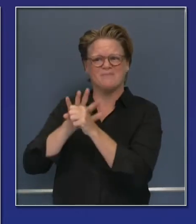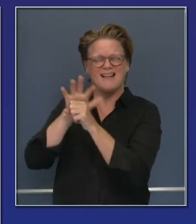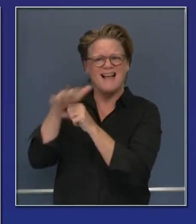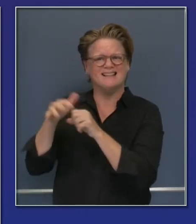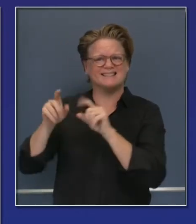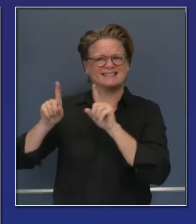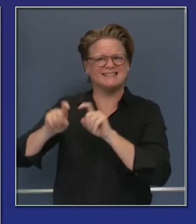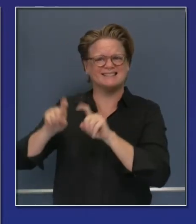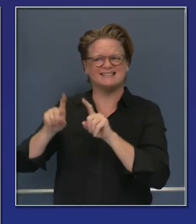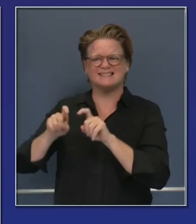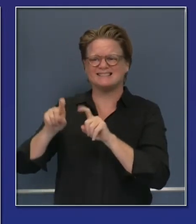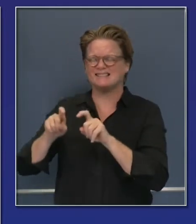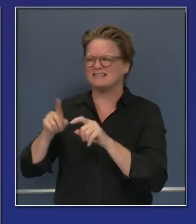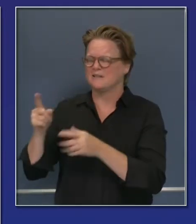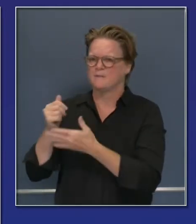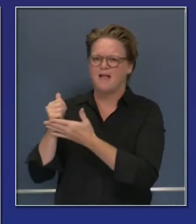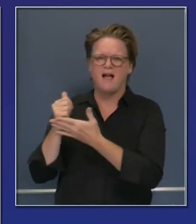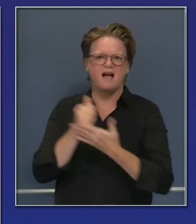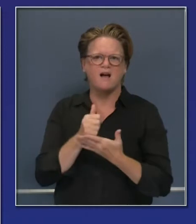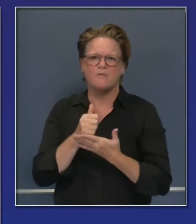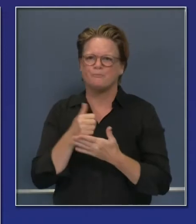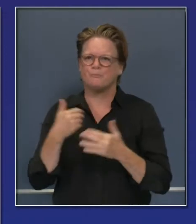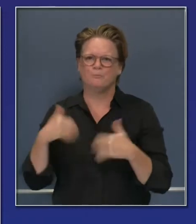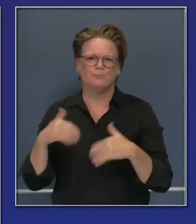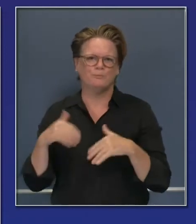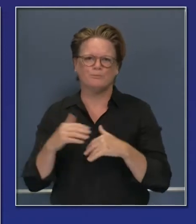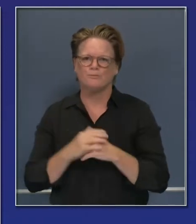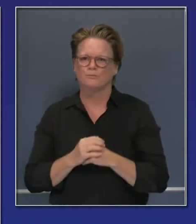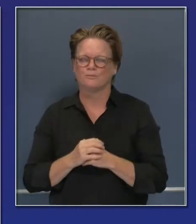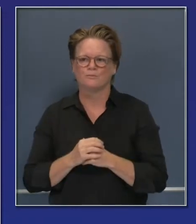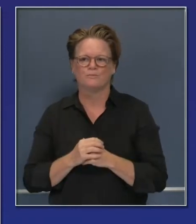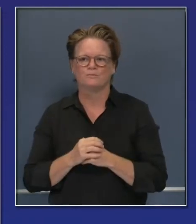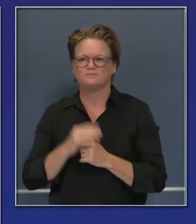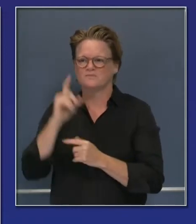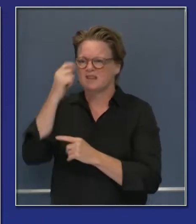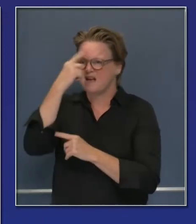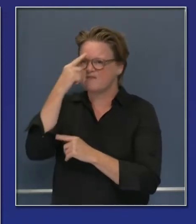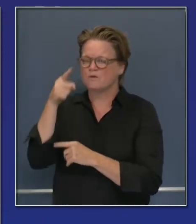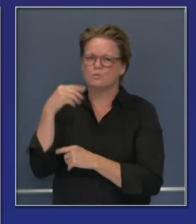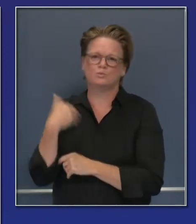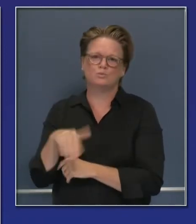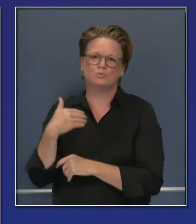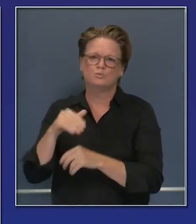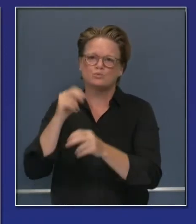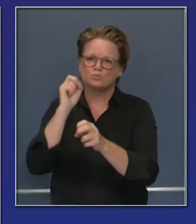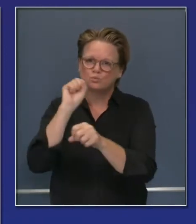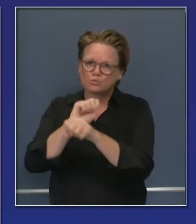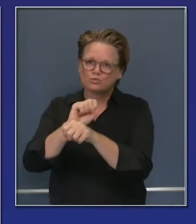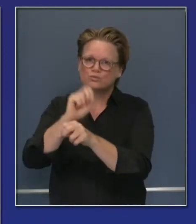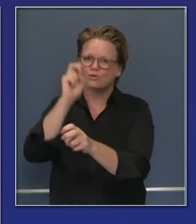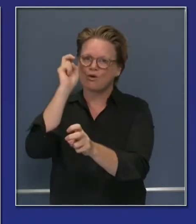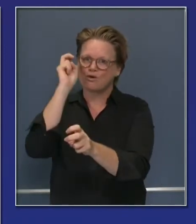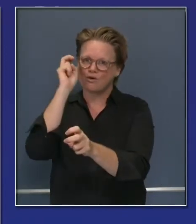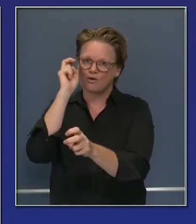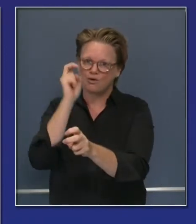This plan is something that I know the governor's office has been working very intensely on. And pleased to be part of